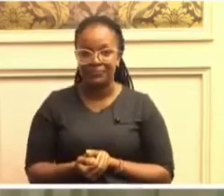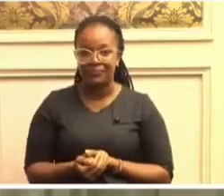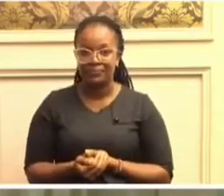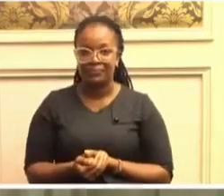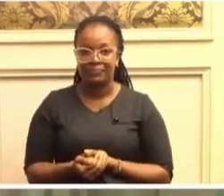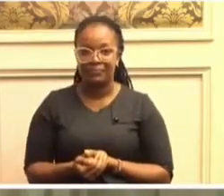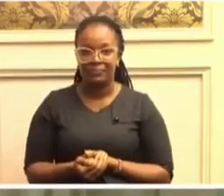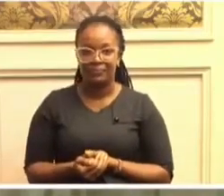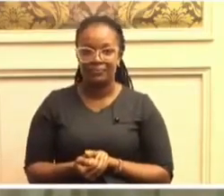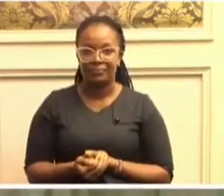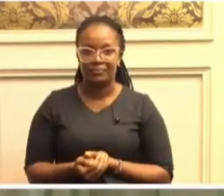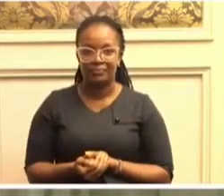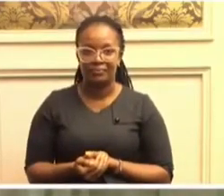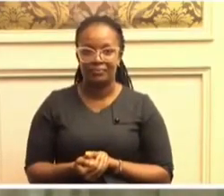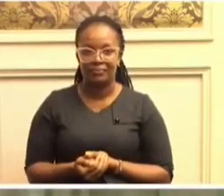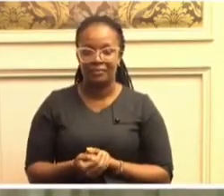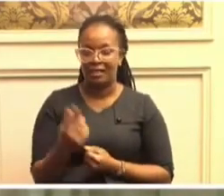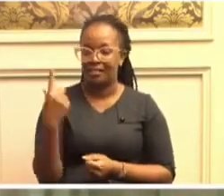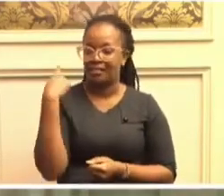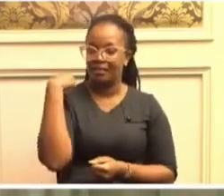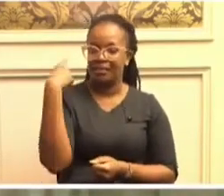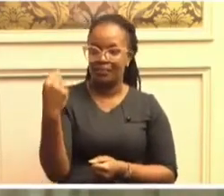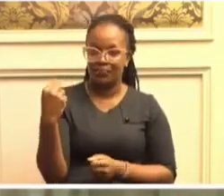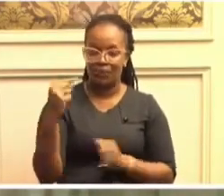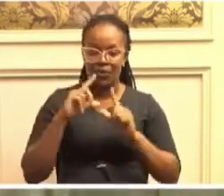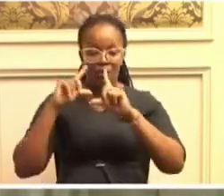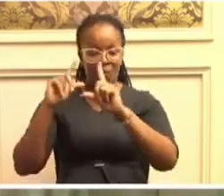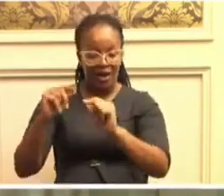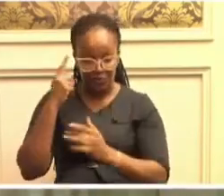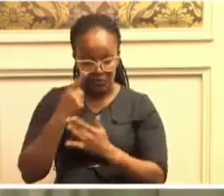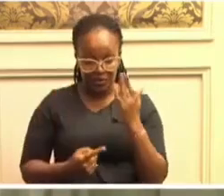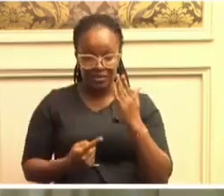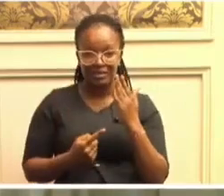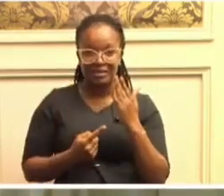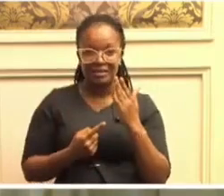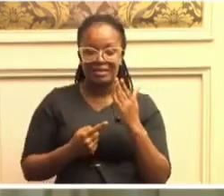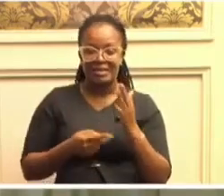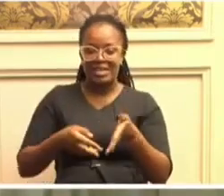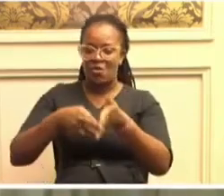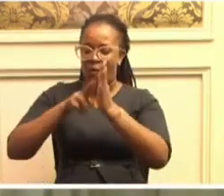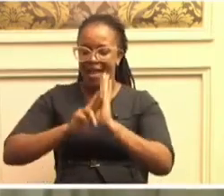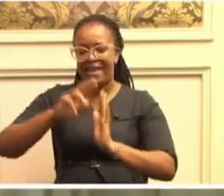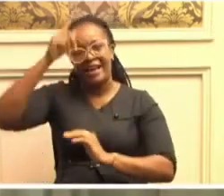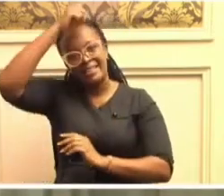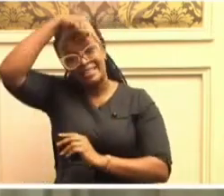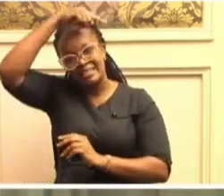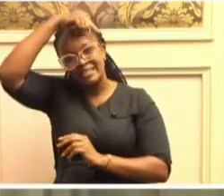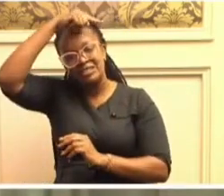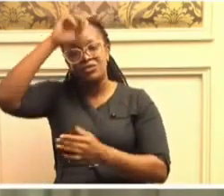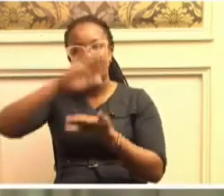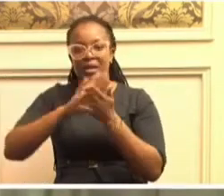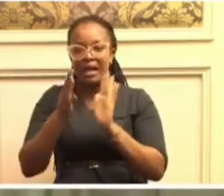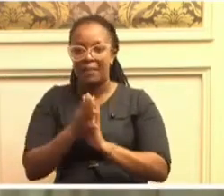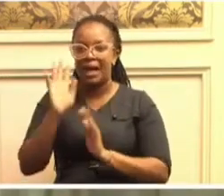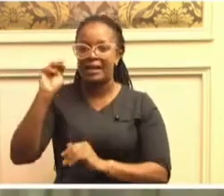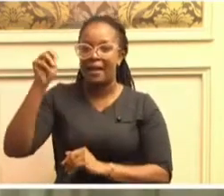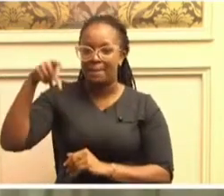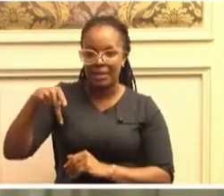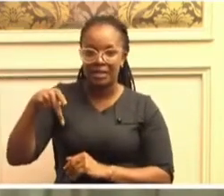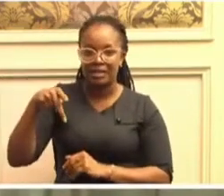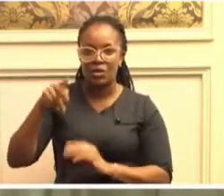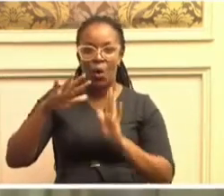The other day, we were told you do not require a degree to be a member of the national assembly